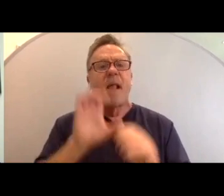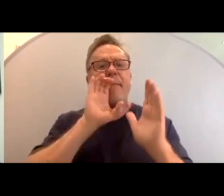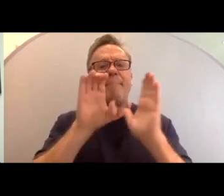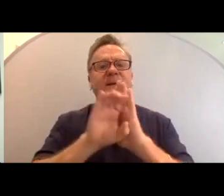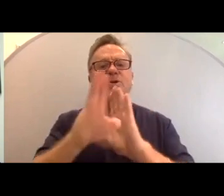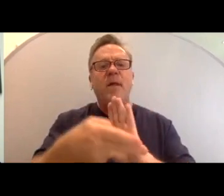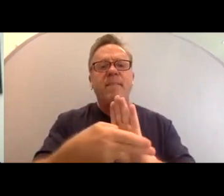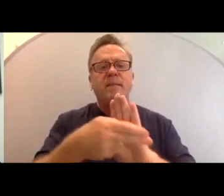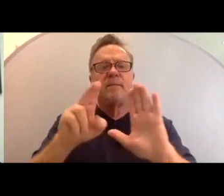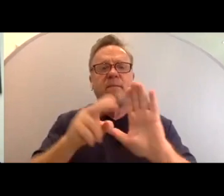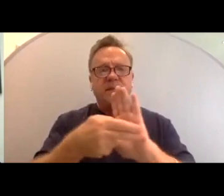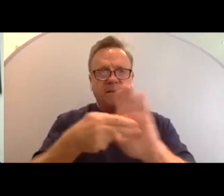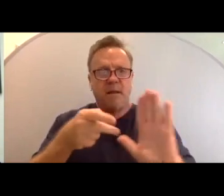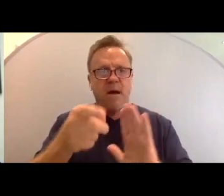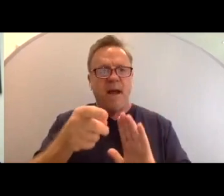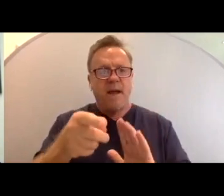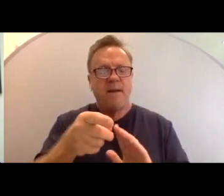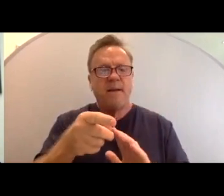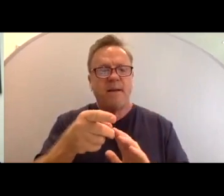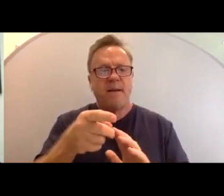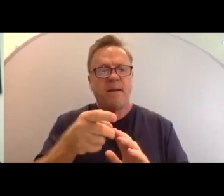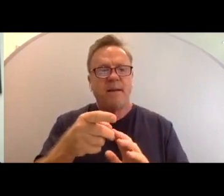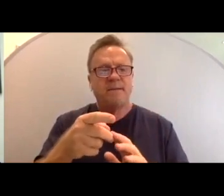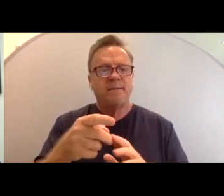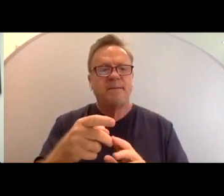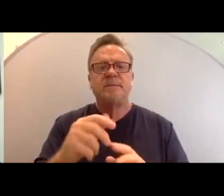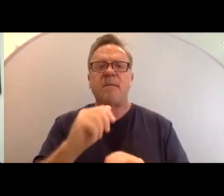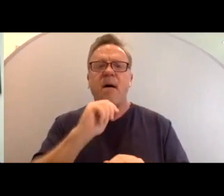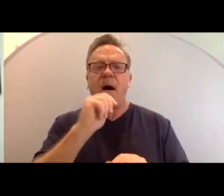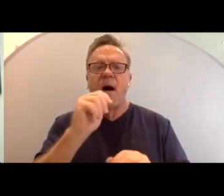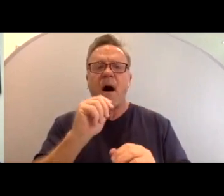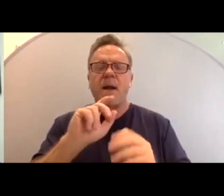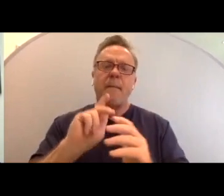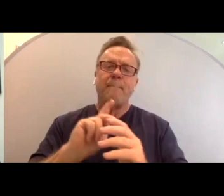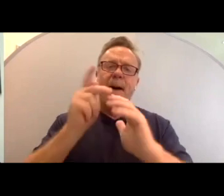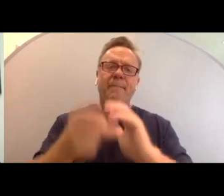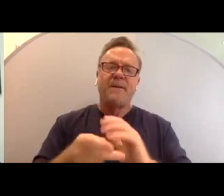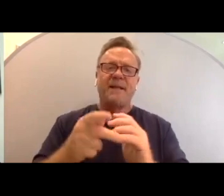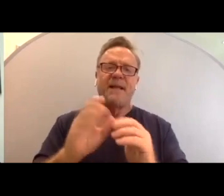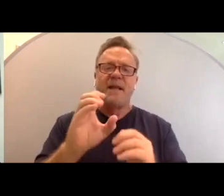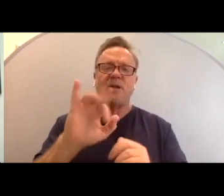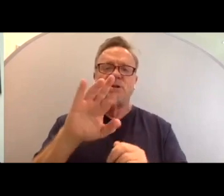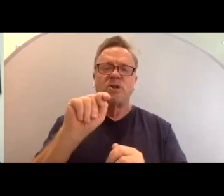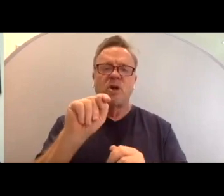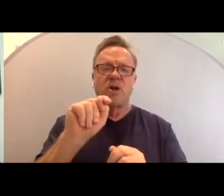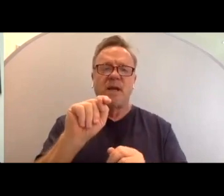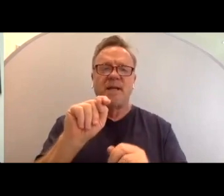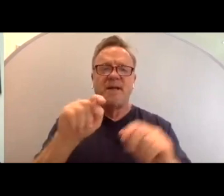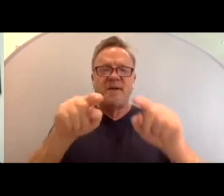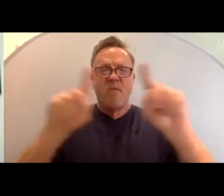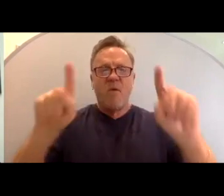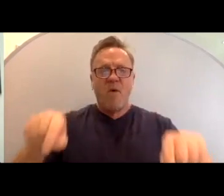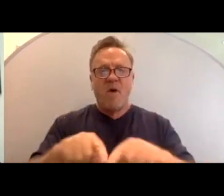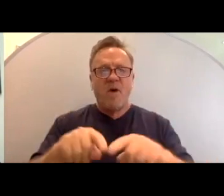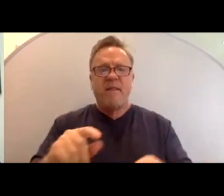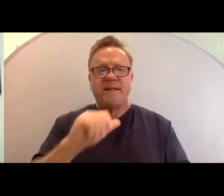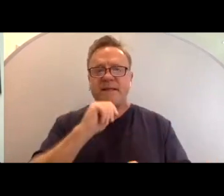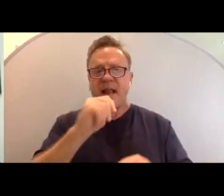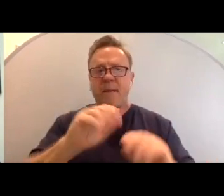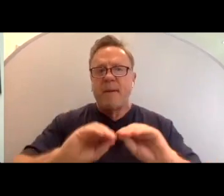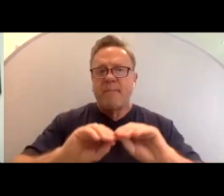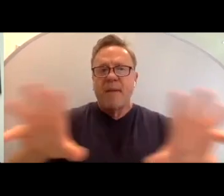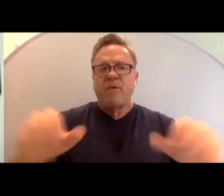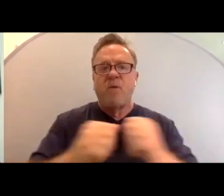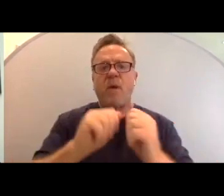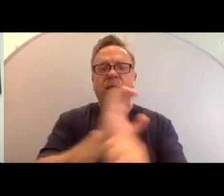slide is an unpopulated circuit board that hasn't been populated yet with computer